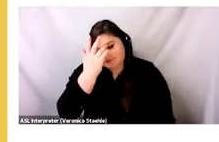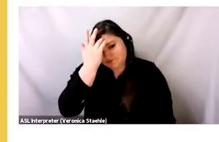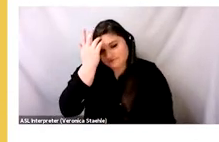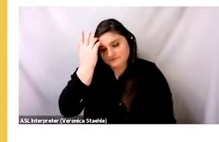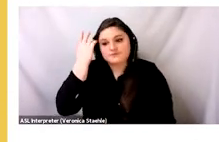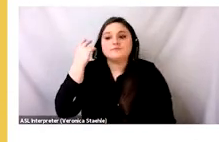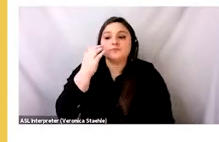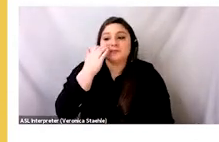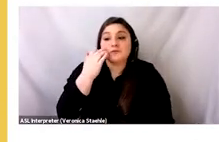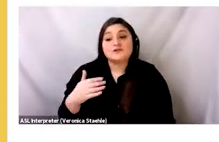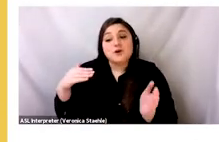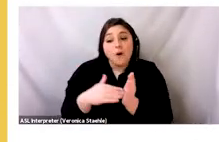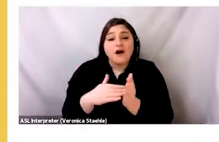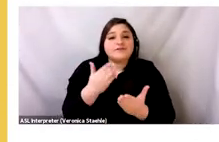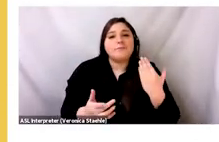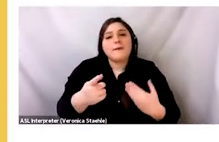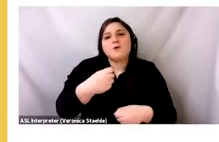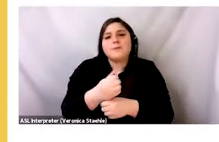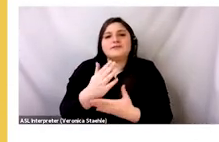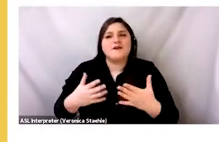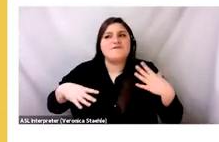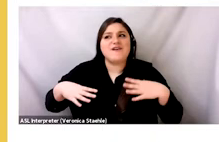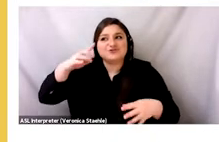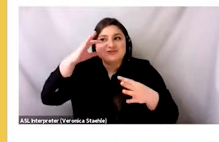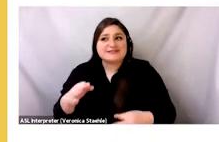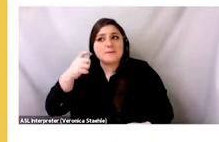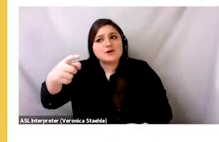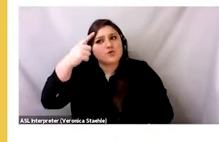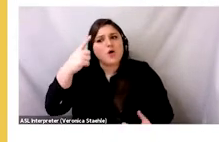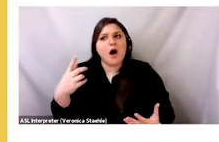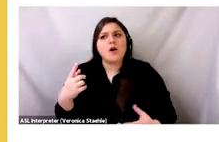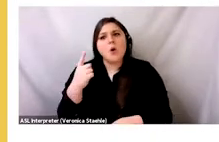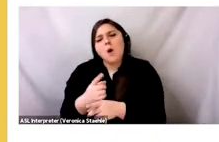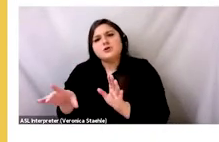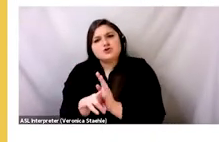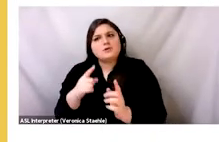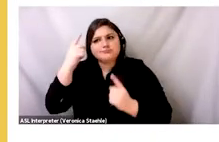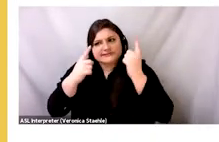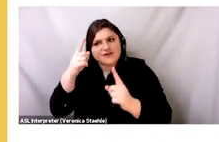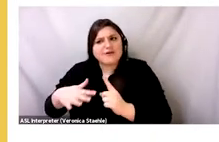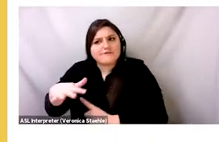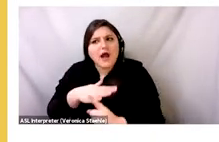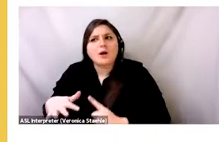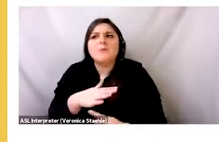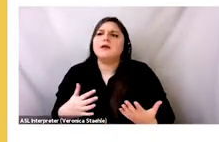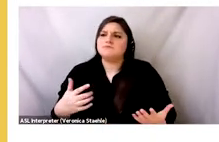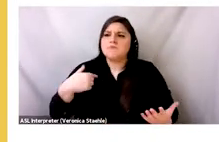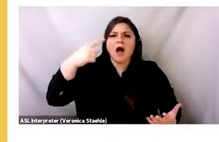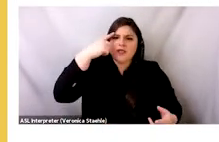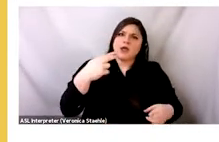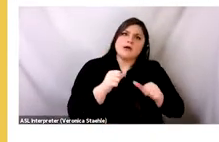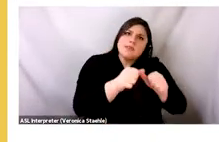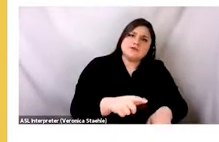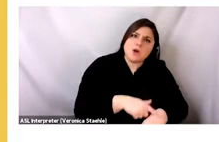so because you thought this was either environmentally friendly or socially responsible. Now, reuse is more sustainable than